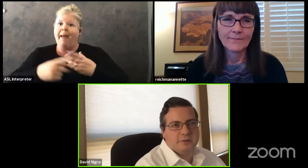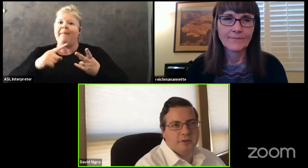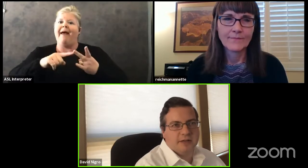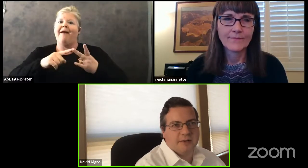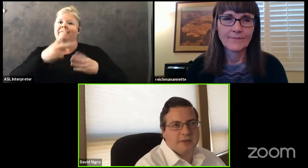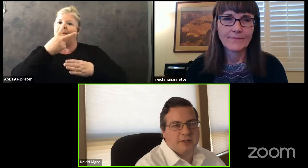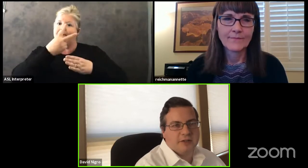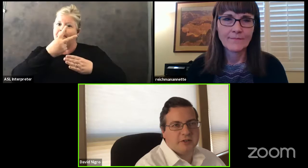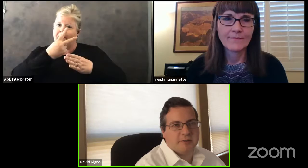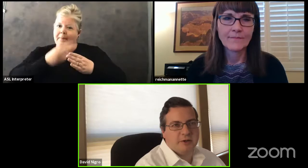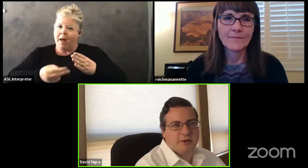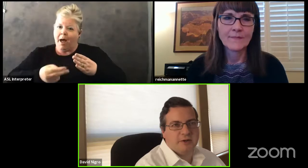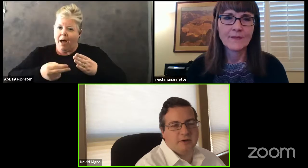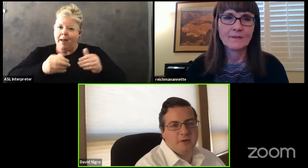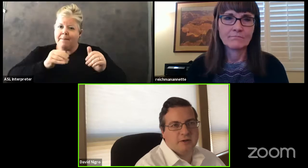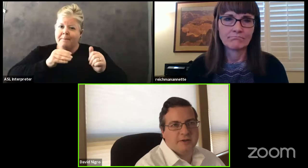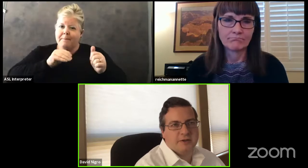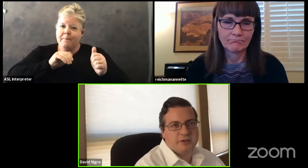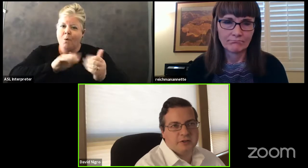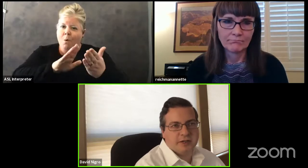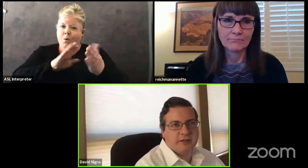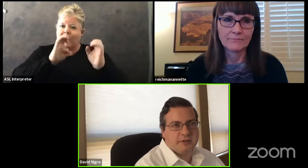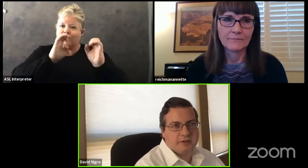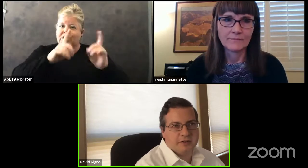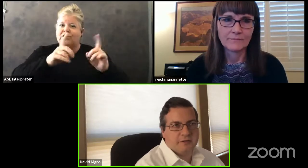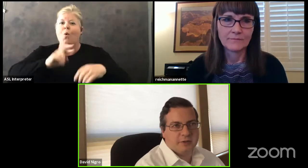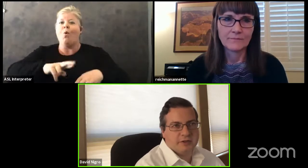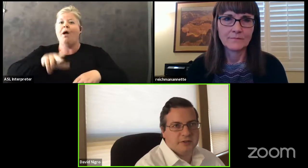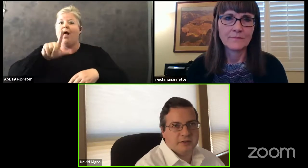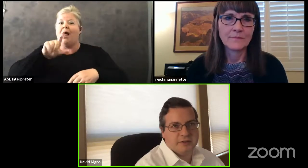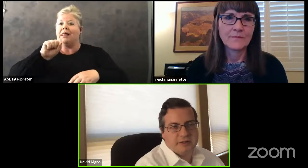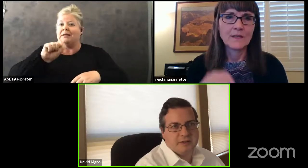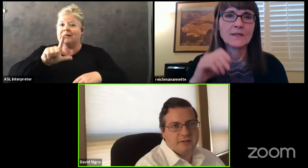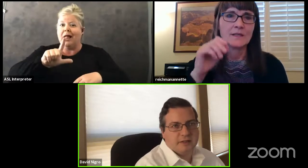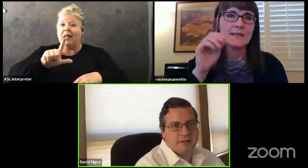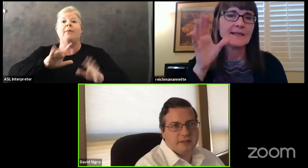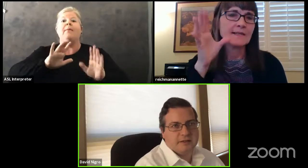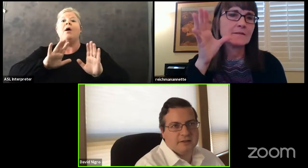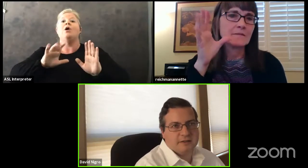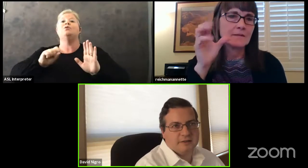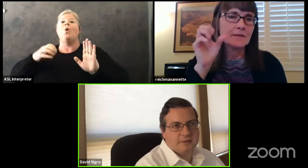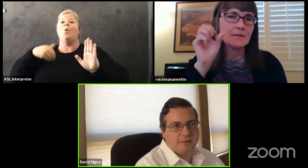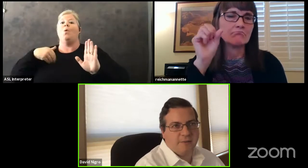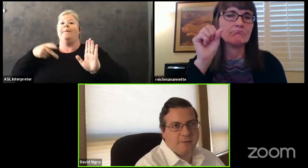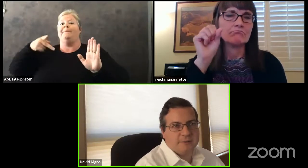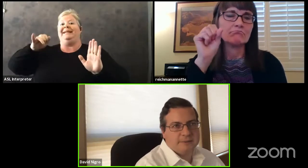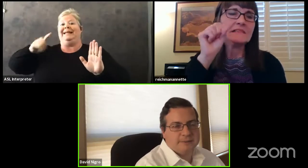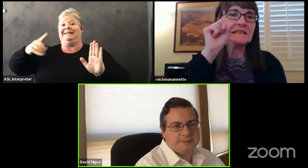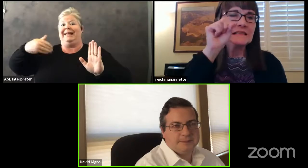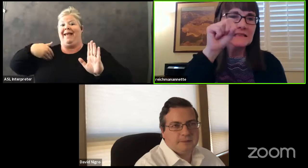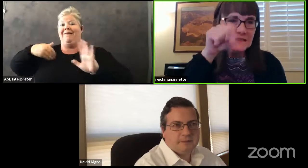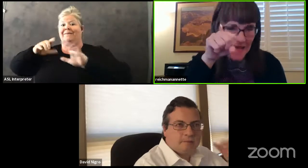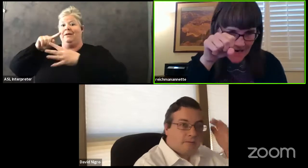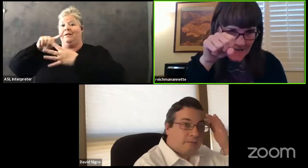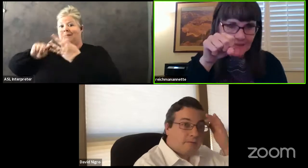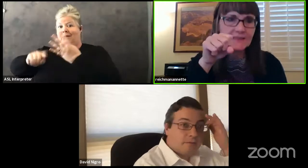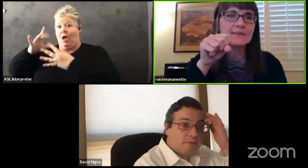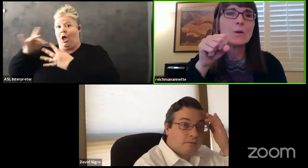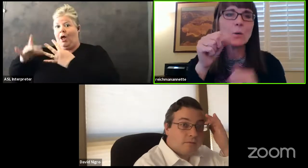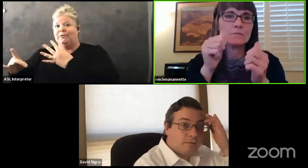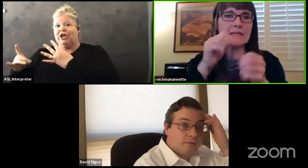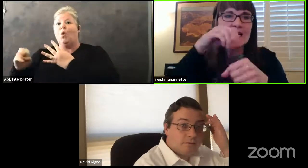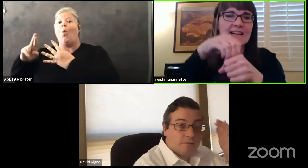the listening spoken language education component. Or if they choose, they can go to Desert Voices. Is that correct? Yes.